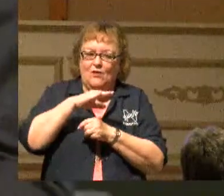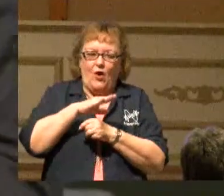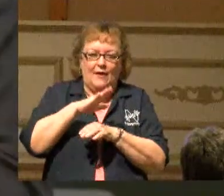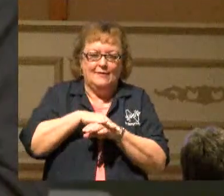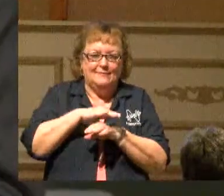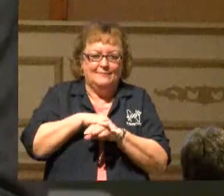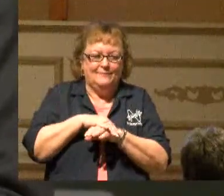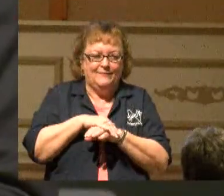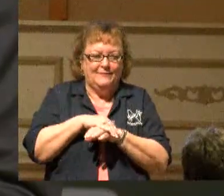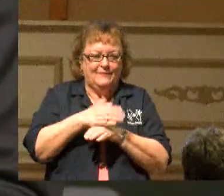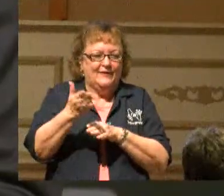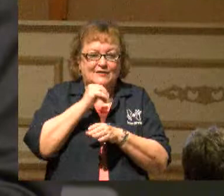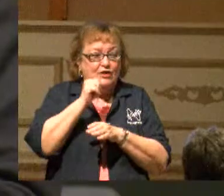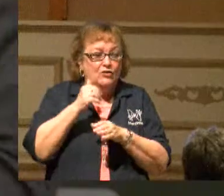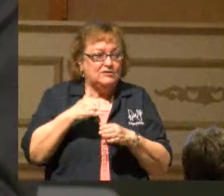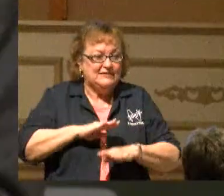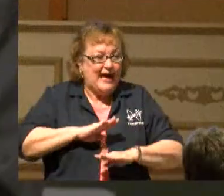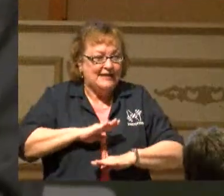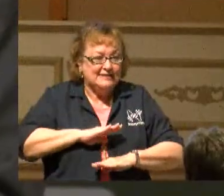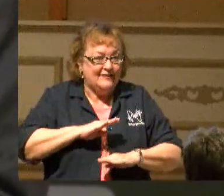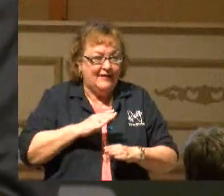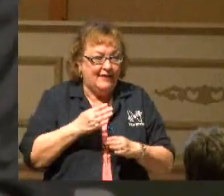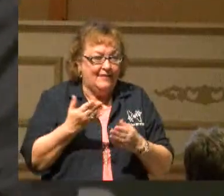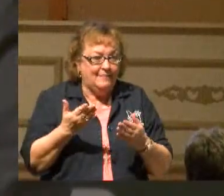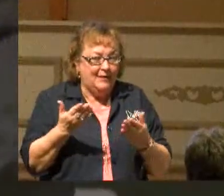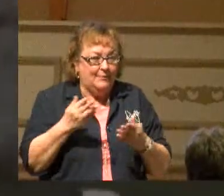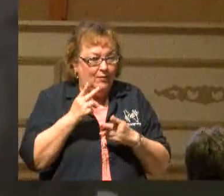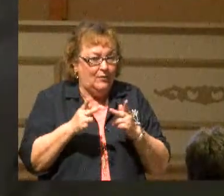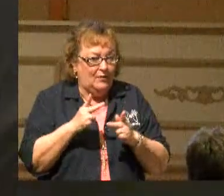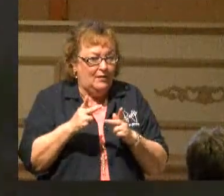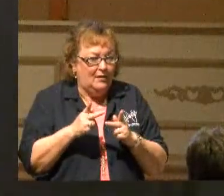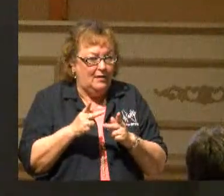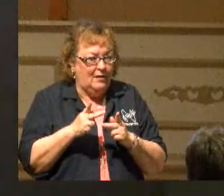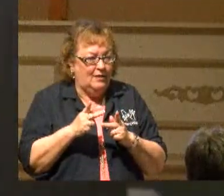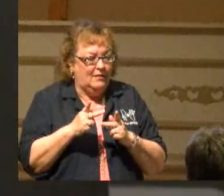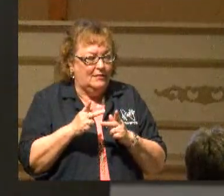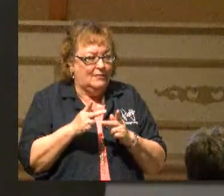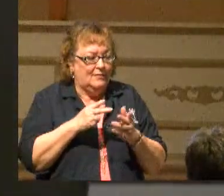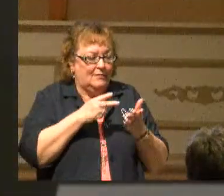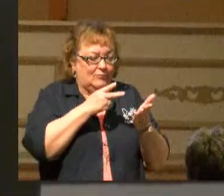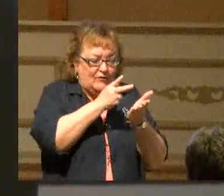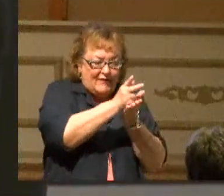Things don't satisfy. Possessions. Profession.